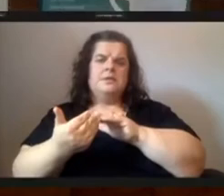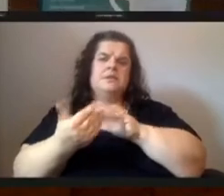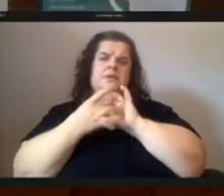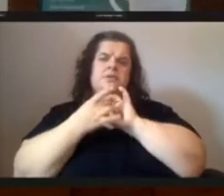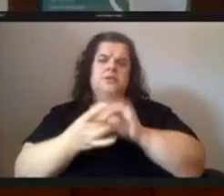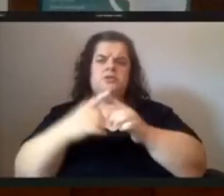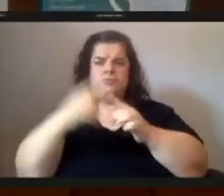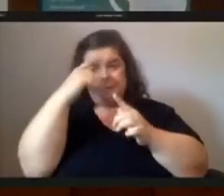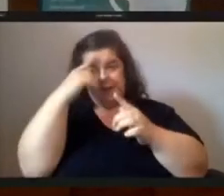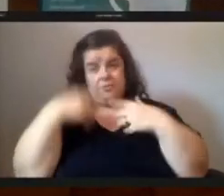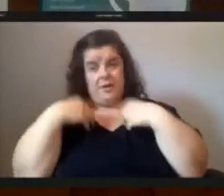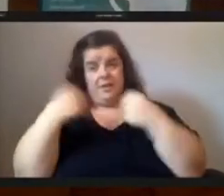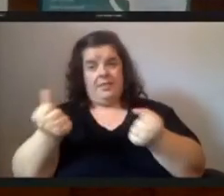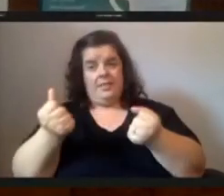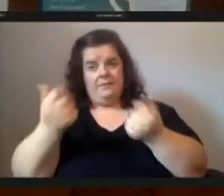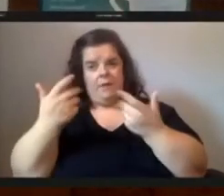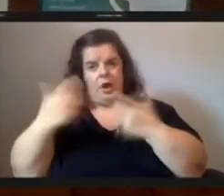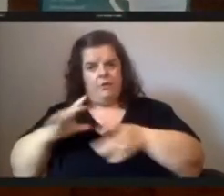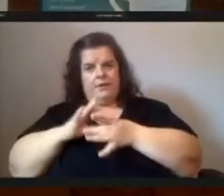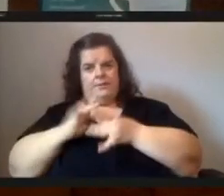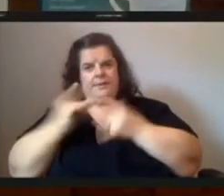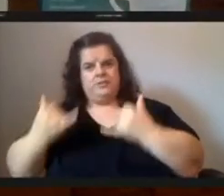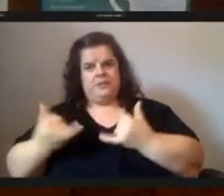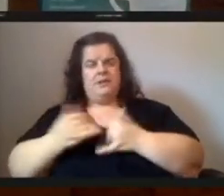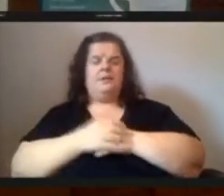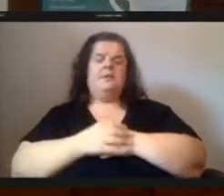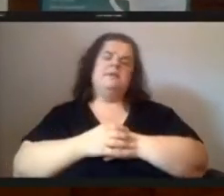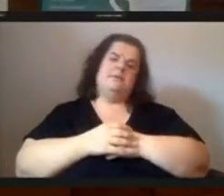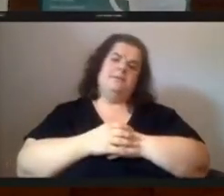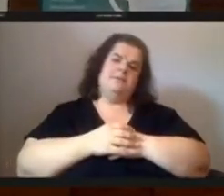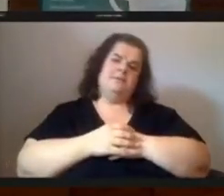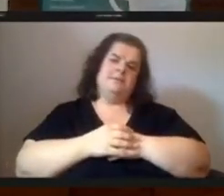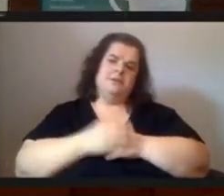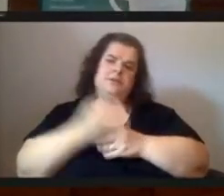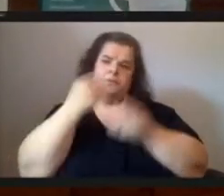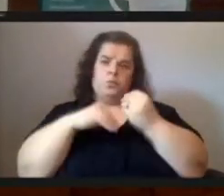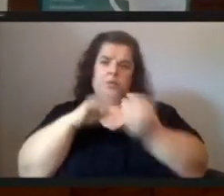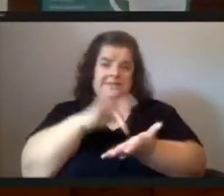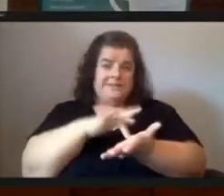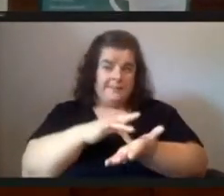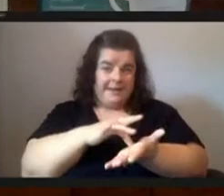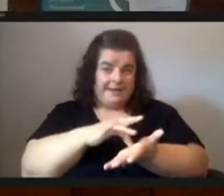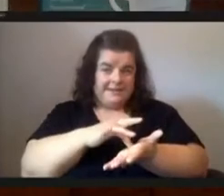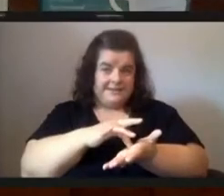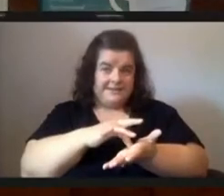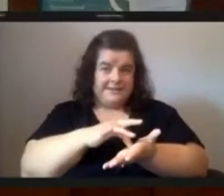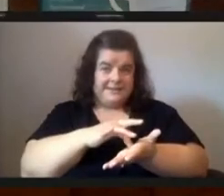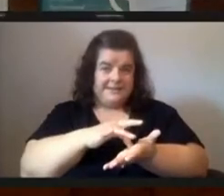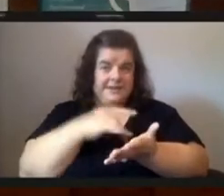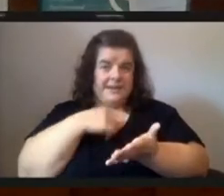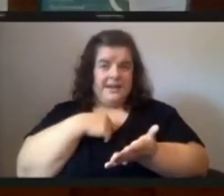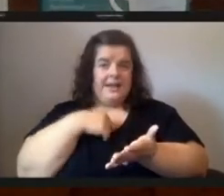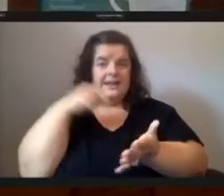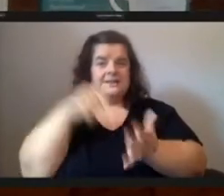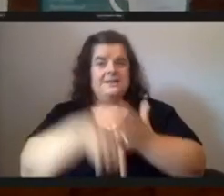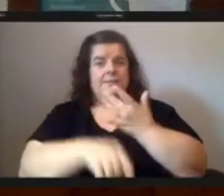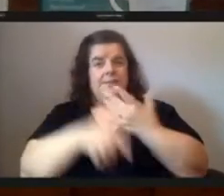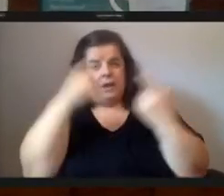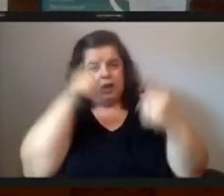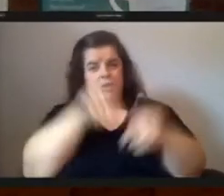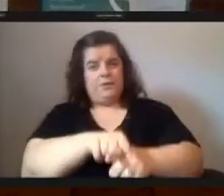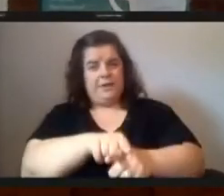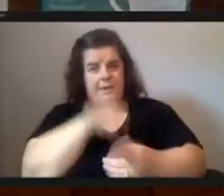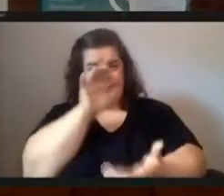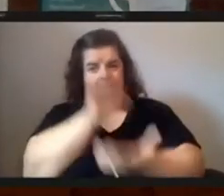has been mentioned here today food is medicine is something i deeply agree with and believe in and